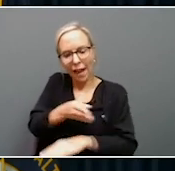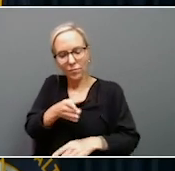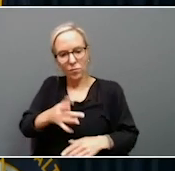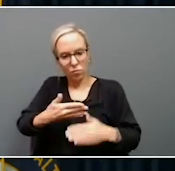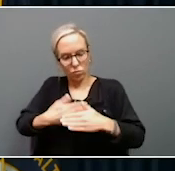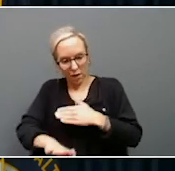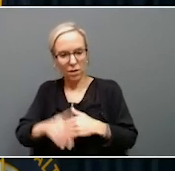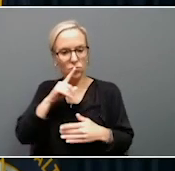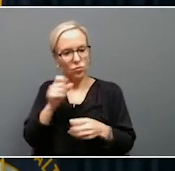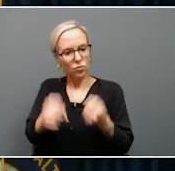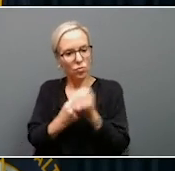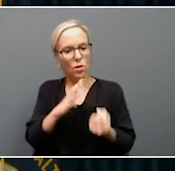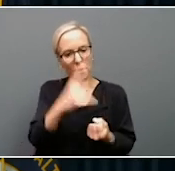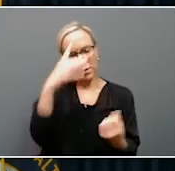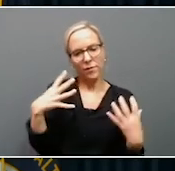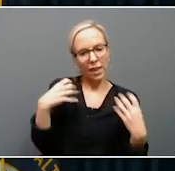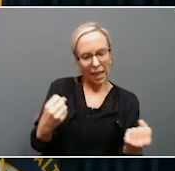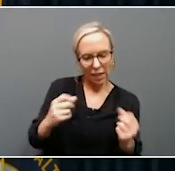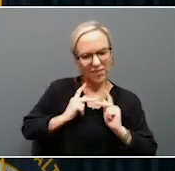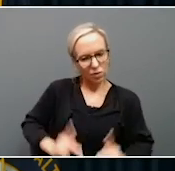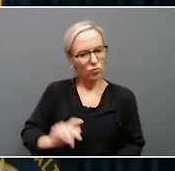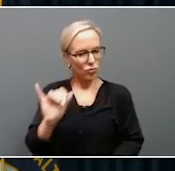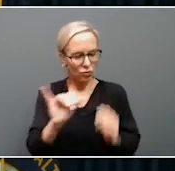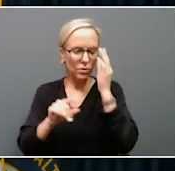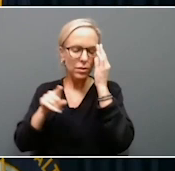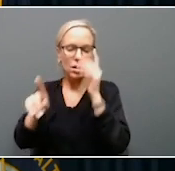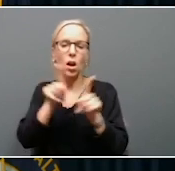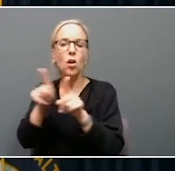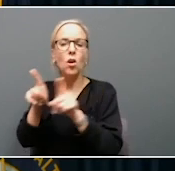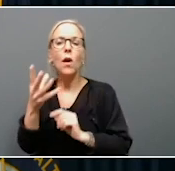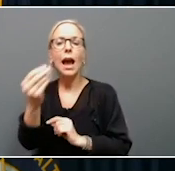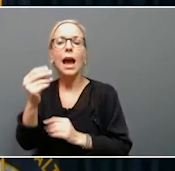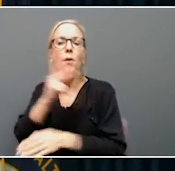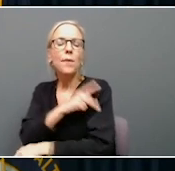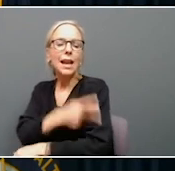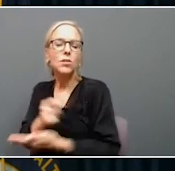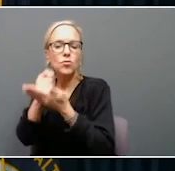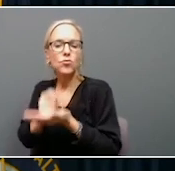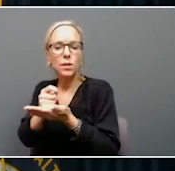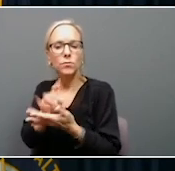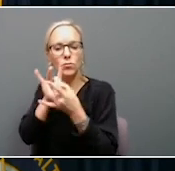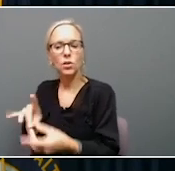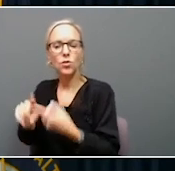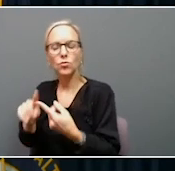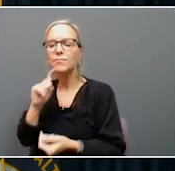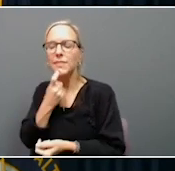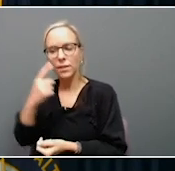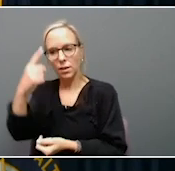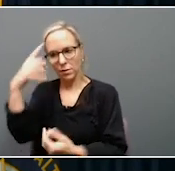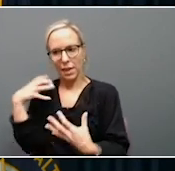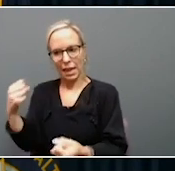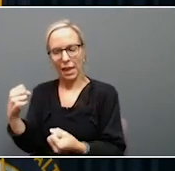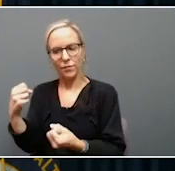I've signed legislation to expand access to assisted outpatient treatment for folks that have severe mental illness. We have implemented a policy